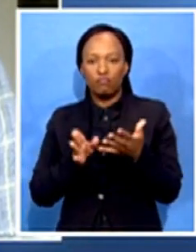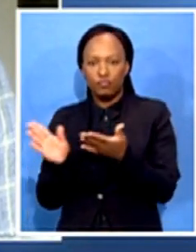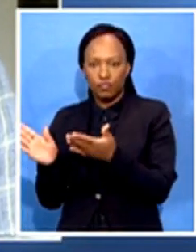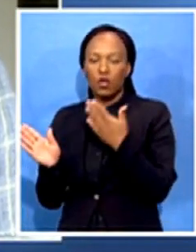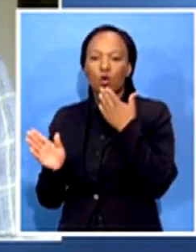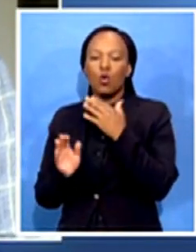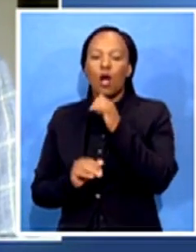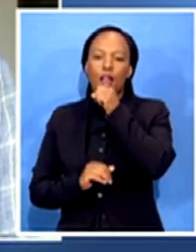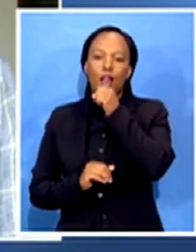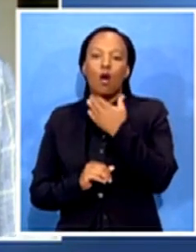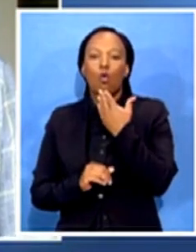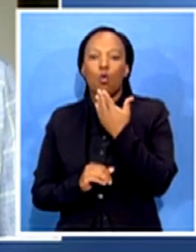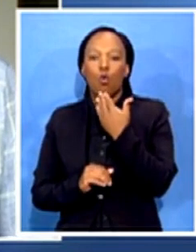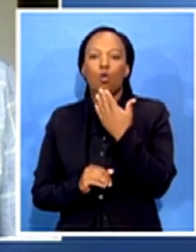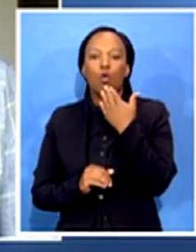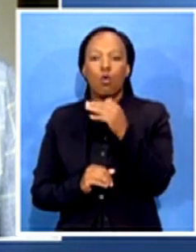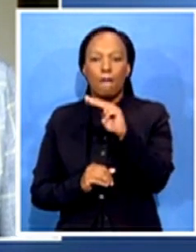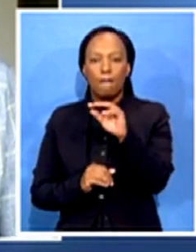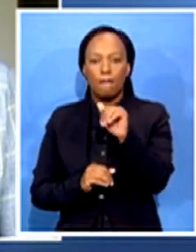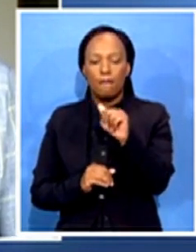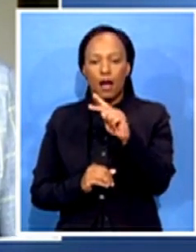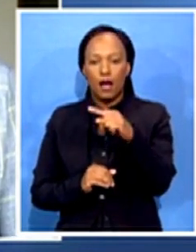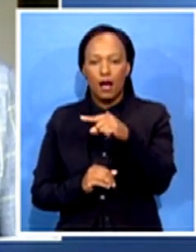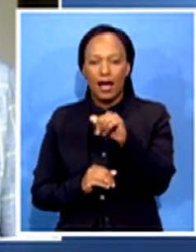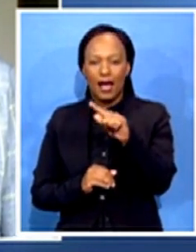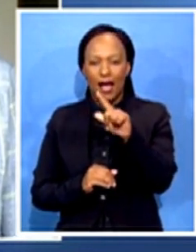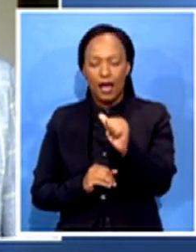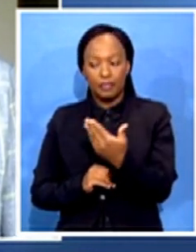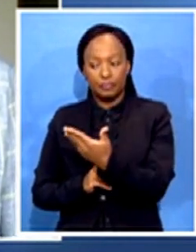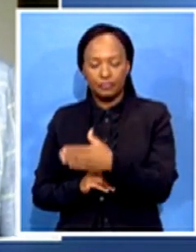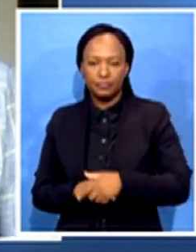very good day to you, Mahala. What's the latest? What can you tell us?